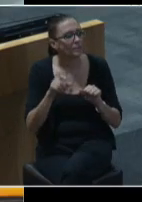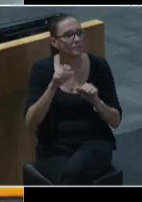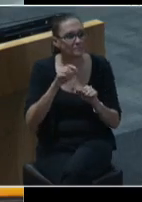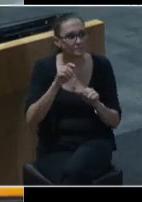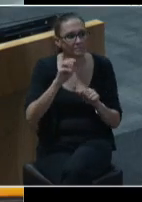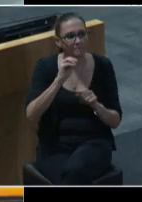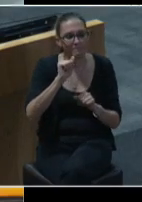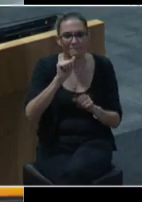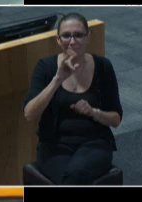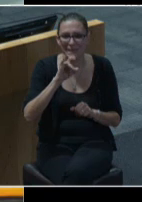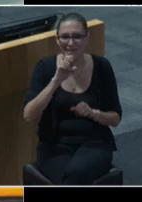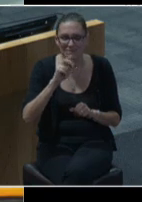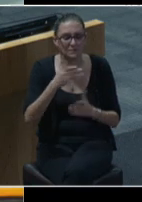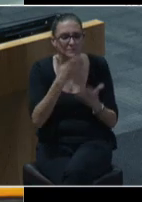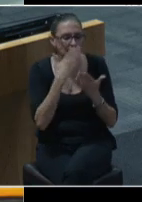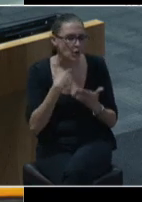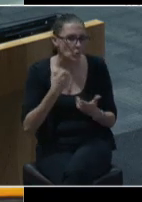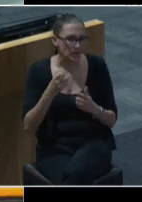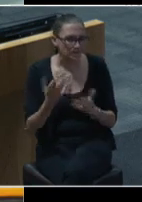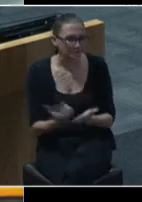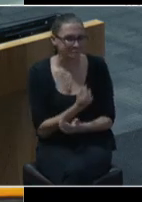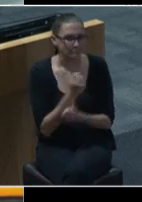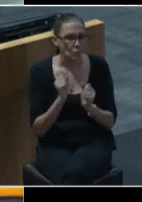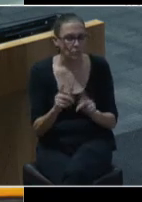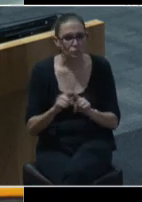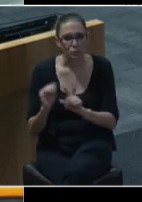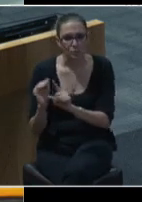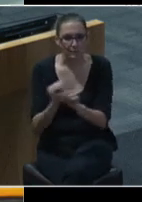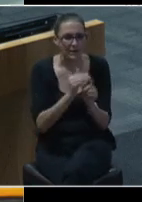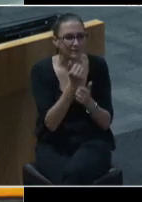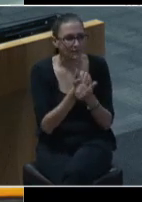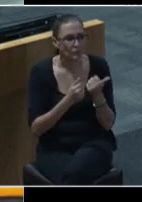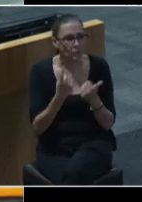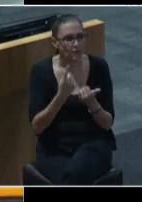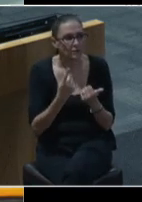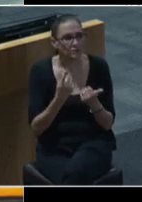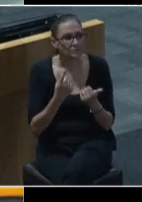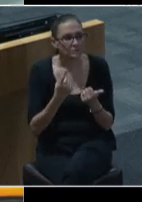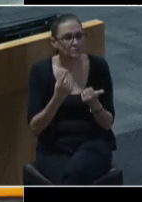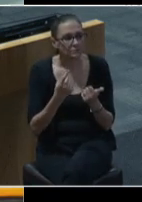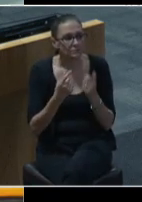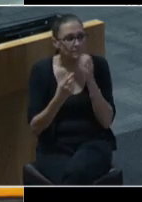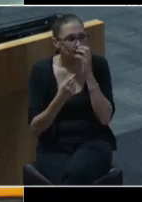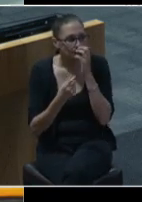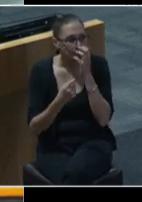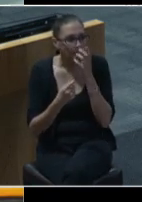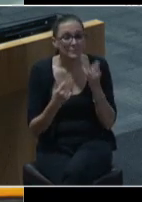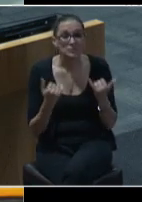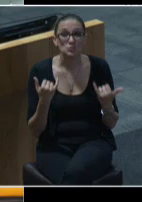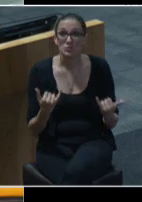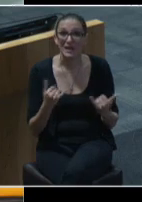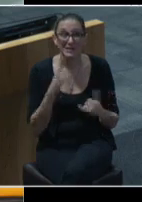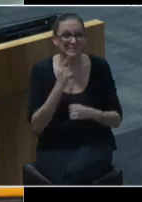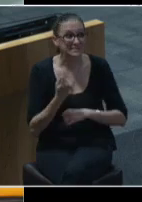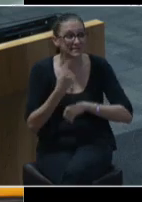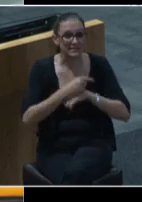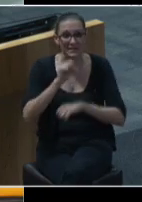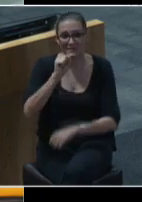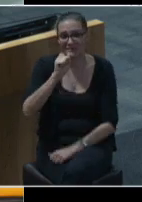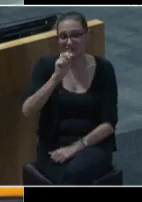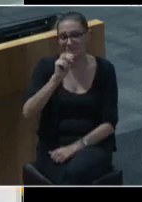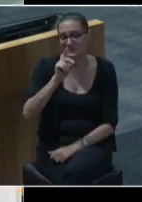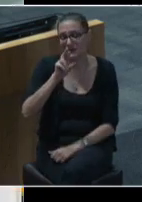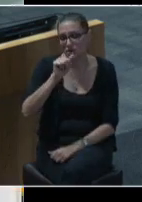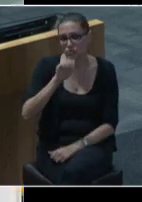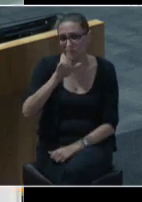to take the opportunity to remind everybody to do so however you see fit. today is the day that Sandra Bland lost her